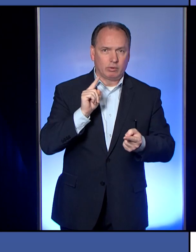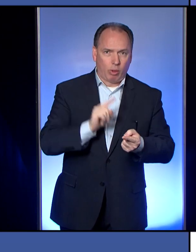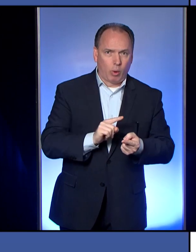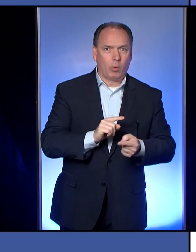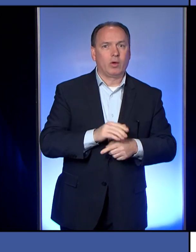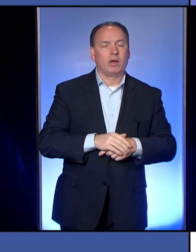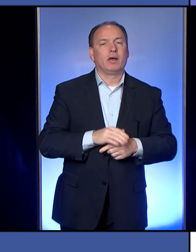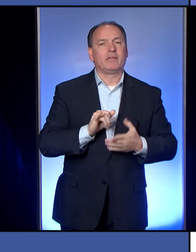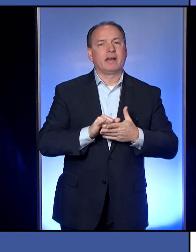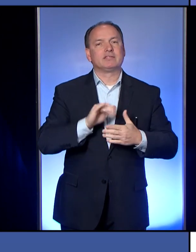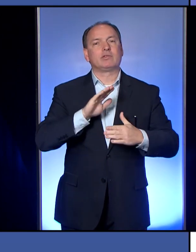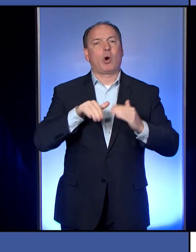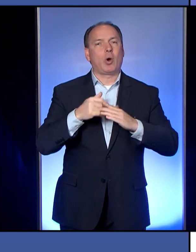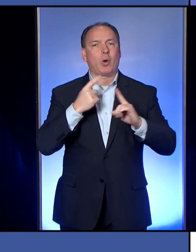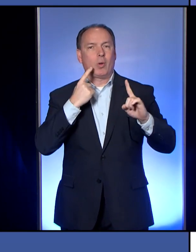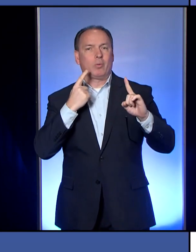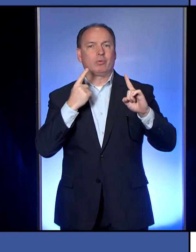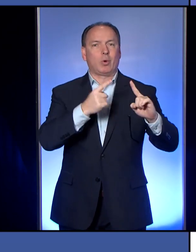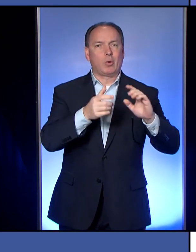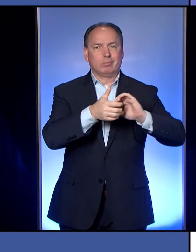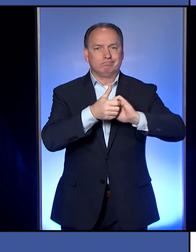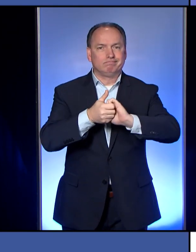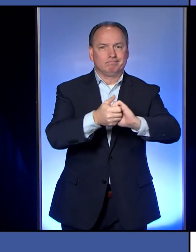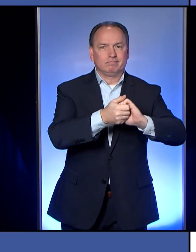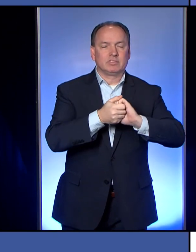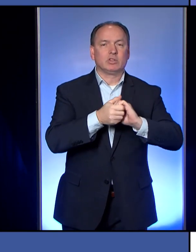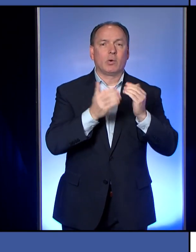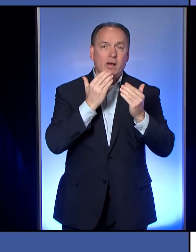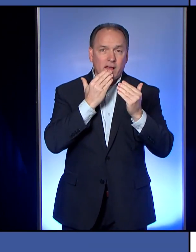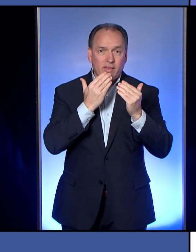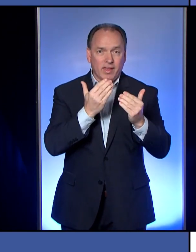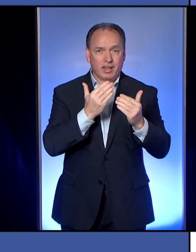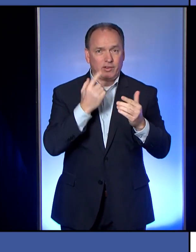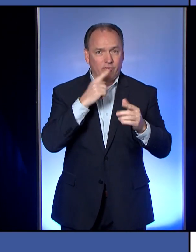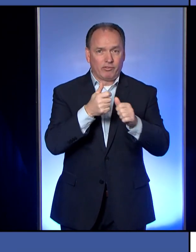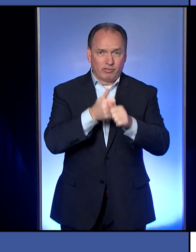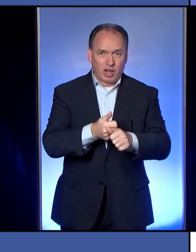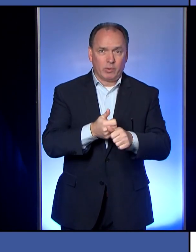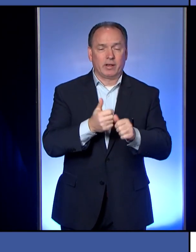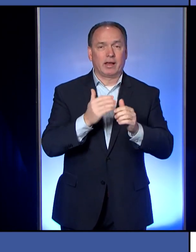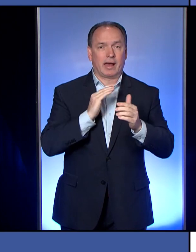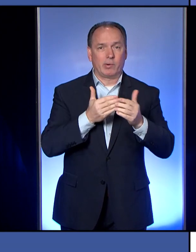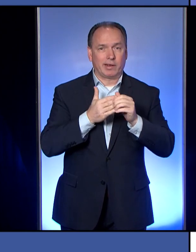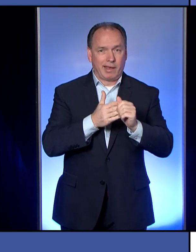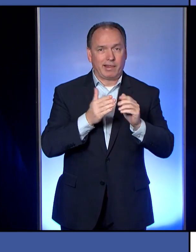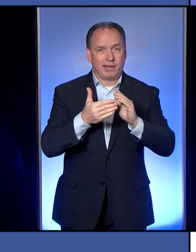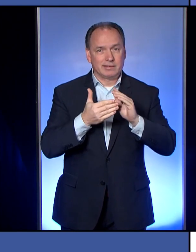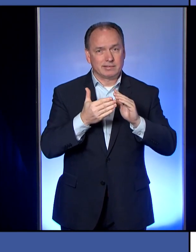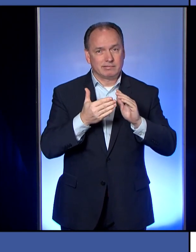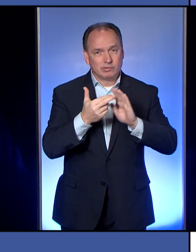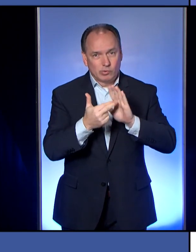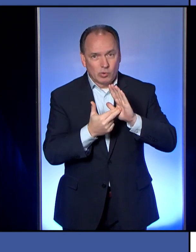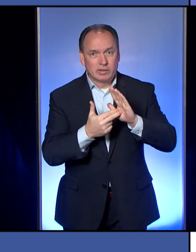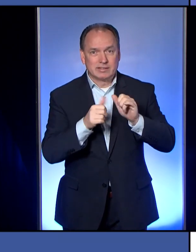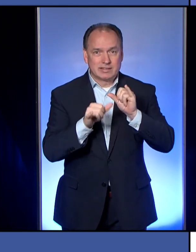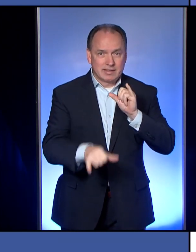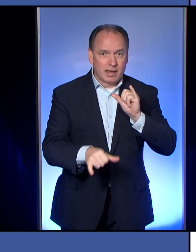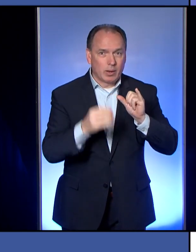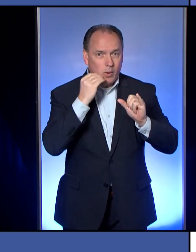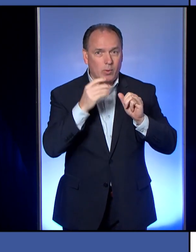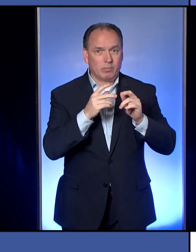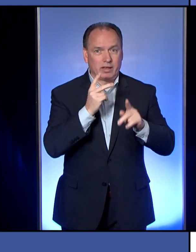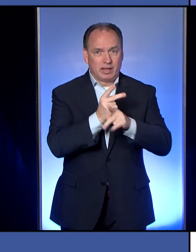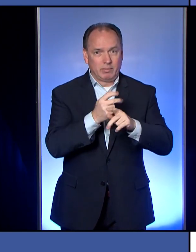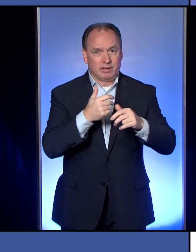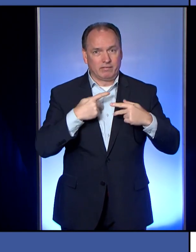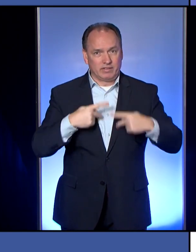that's what we're all trying to do together. So thank you for following the guidelines, for staying at home, for keeping that physical distance